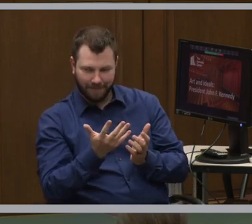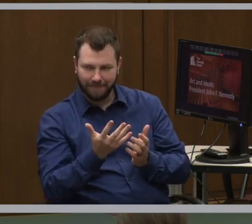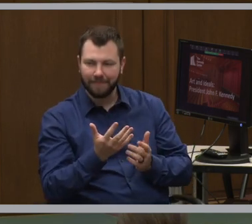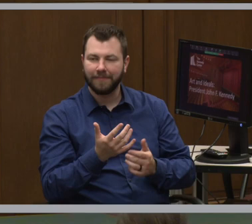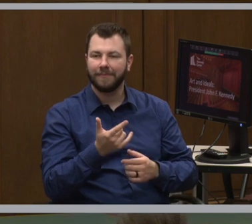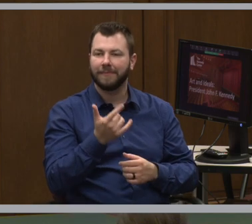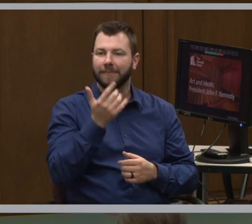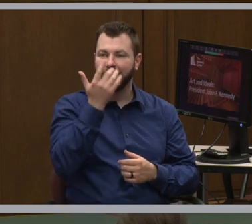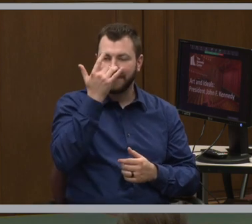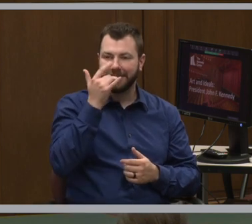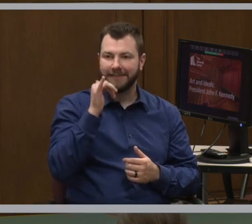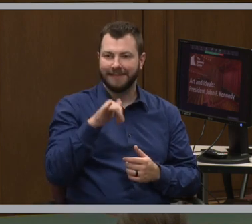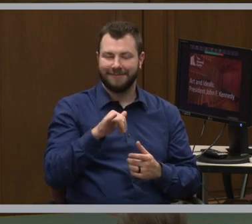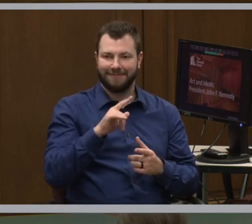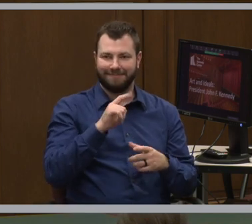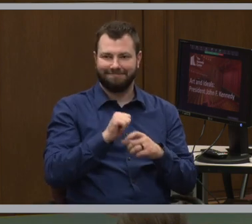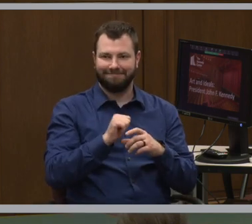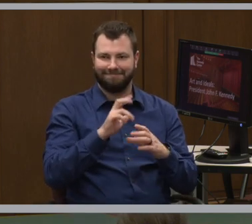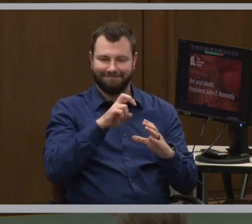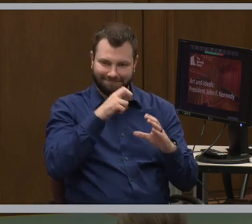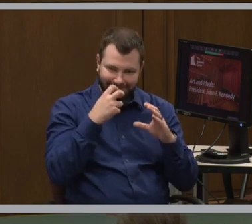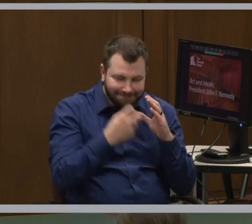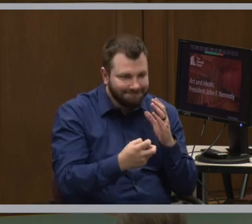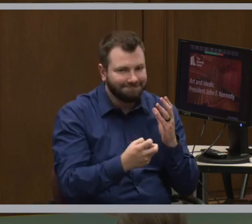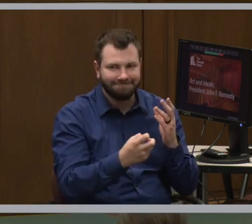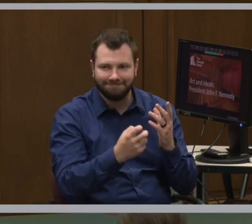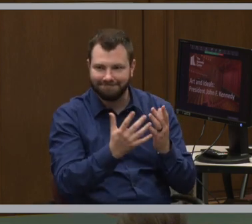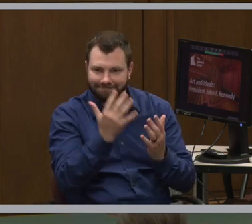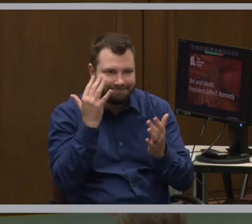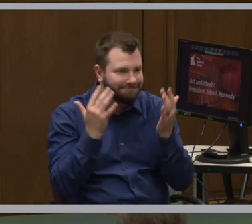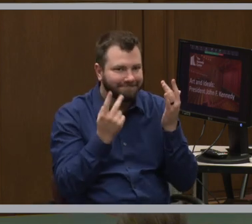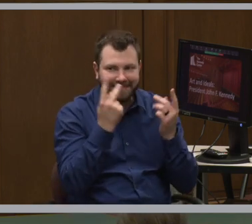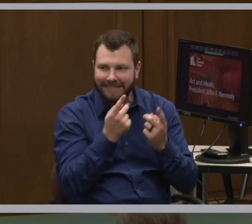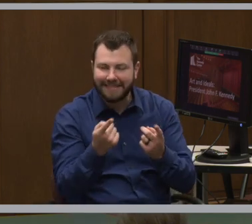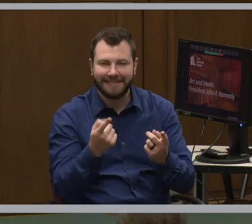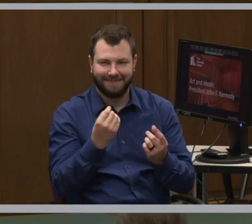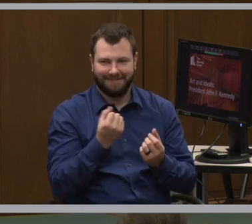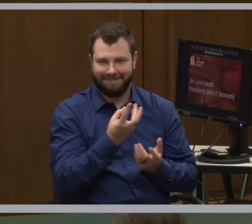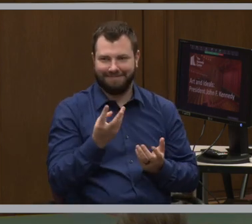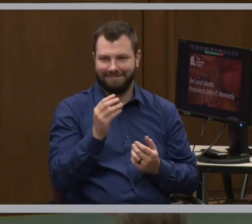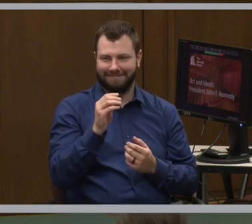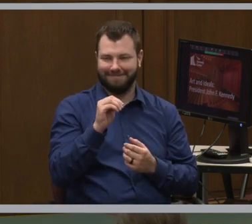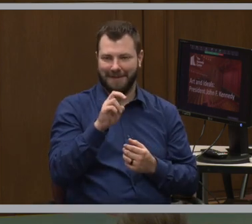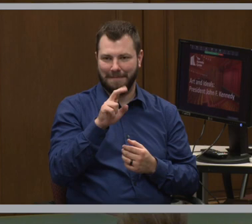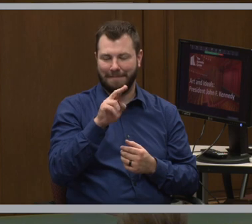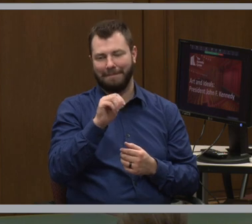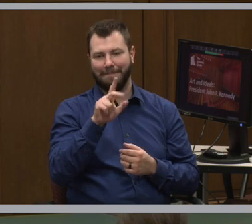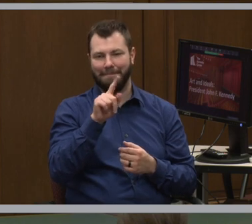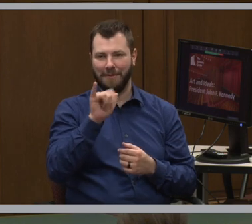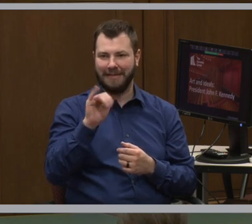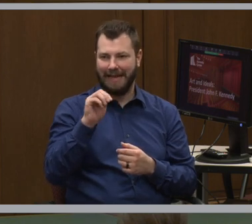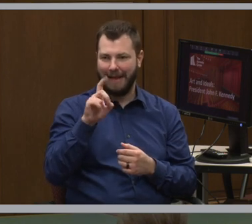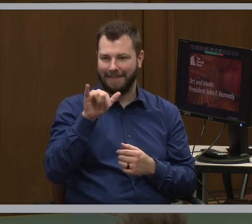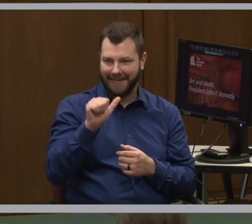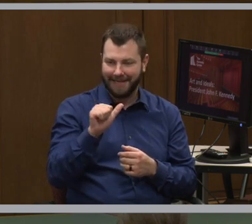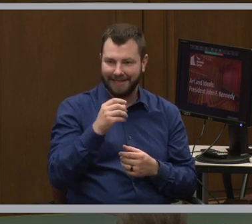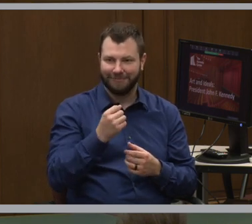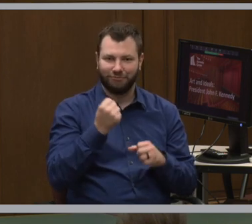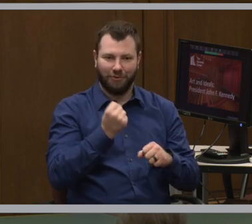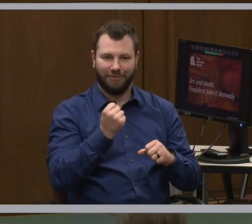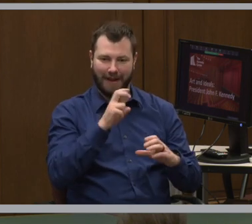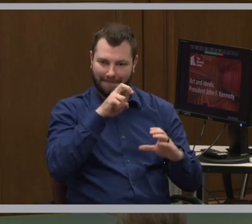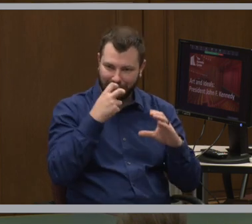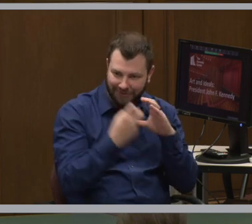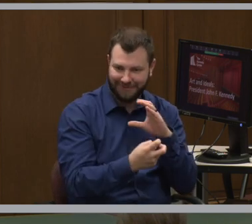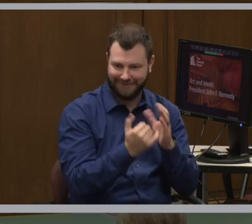because it is immersive, has a lot of multimedia, and has a strong historical component, we made sure to bring in